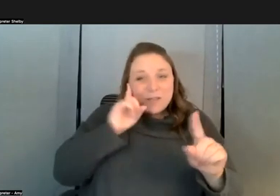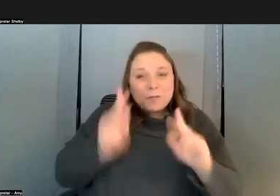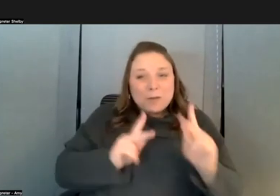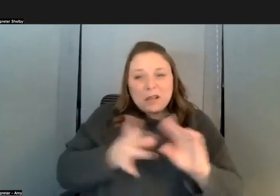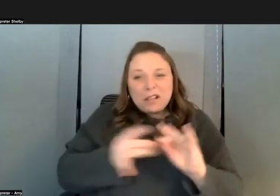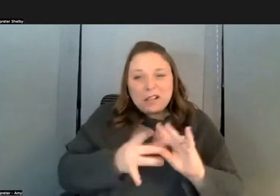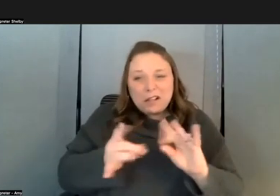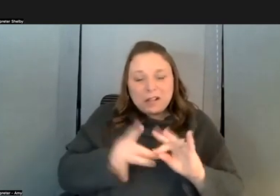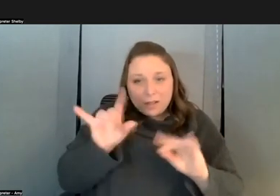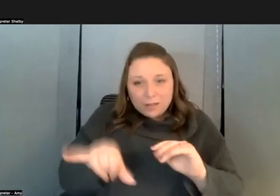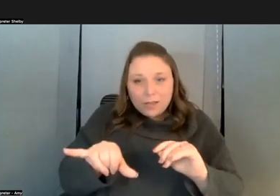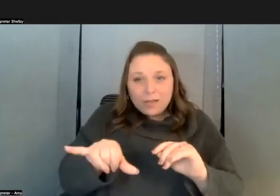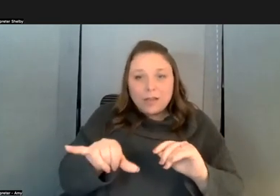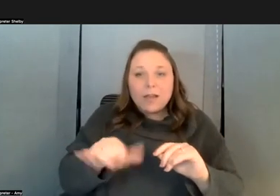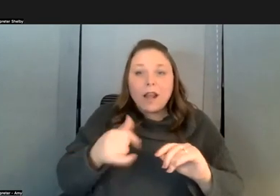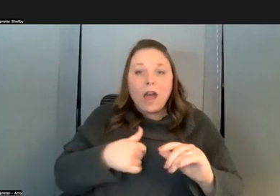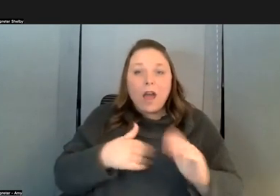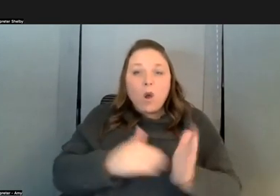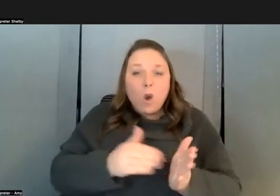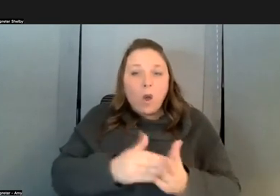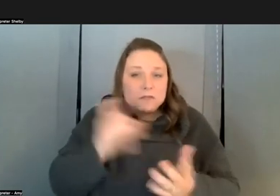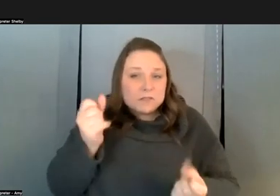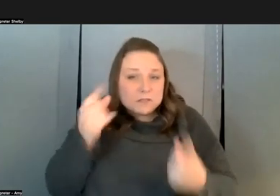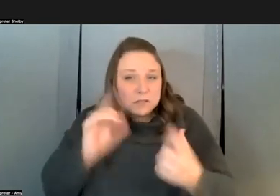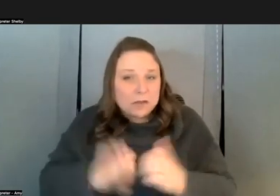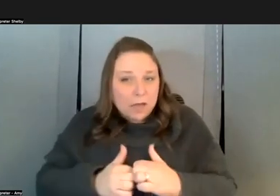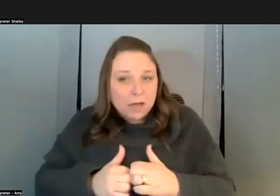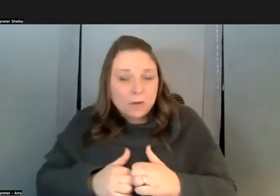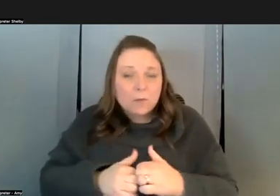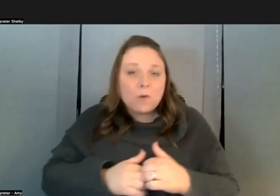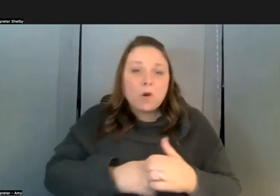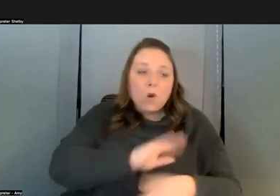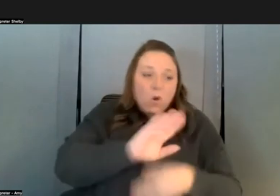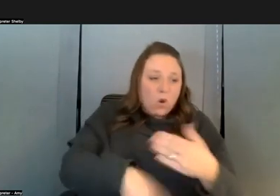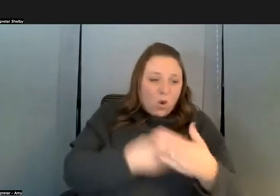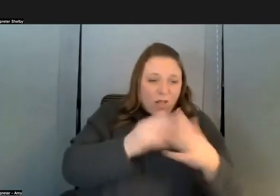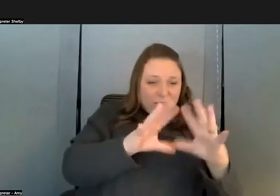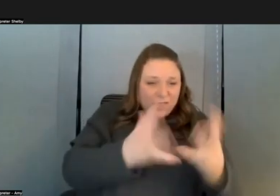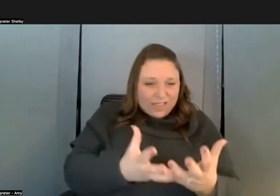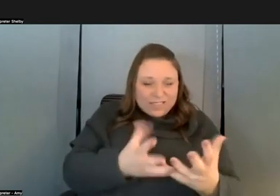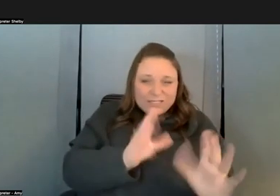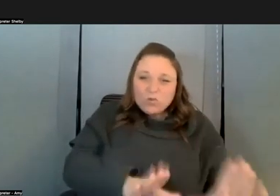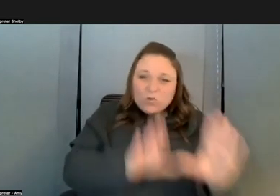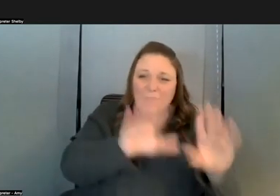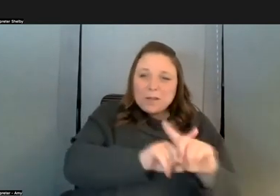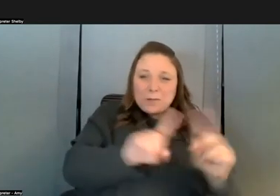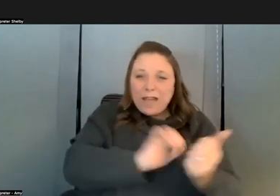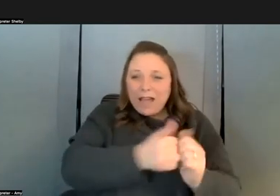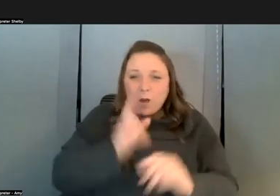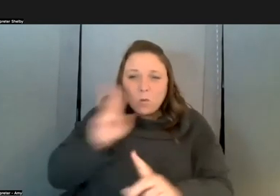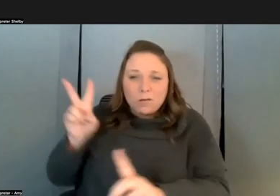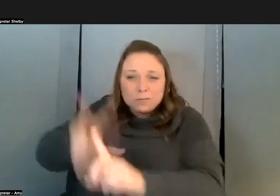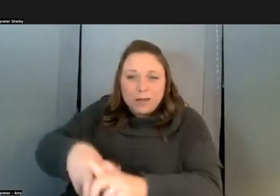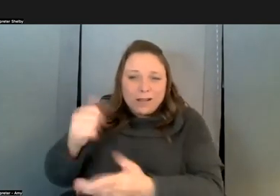interpret it as all of this new stuff is great but how is it going to help me continue